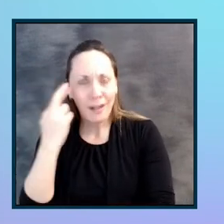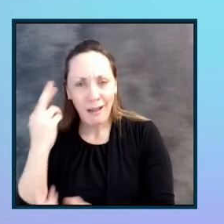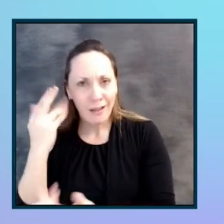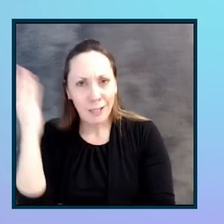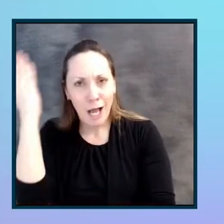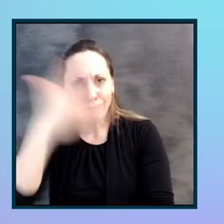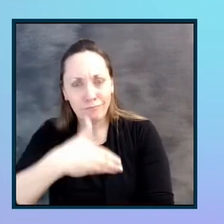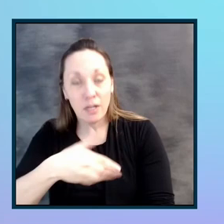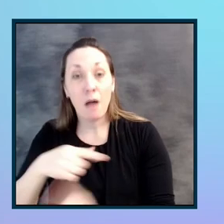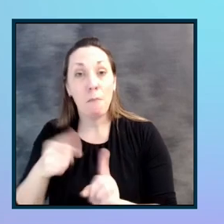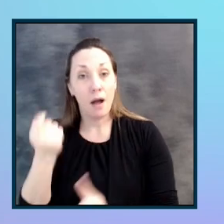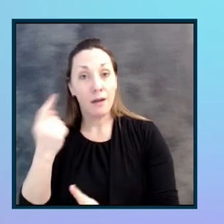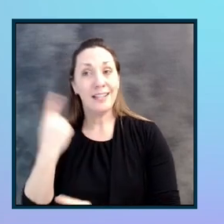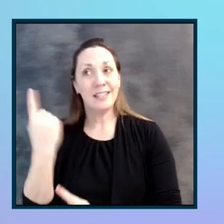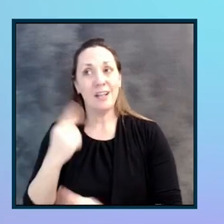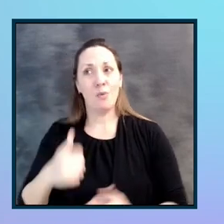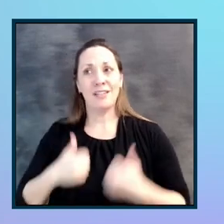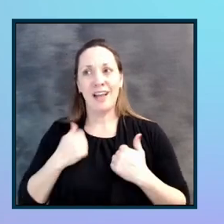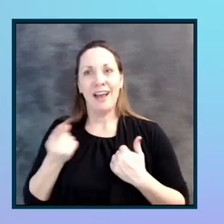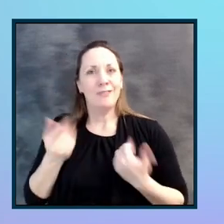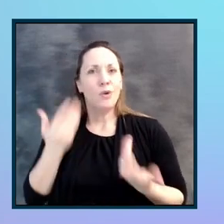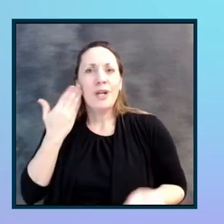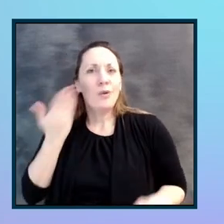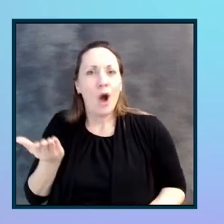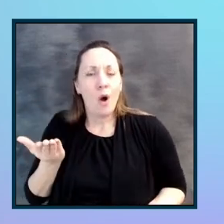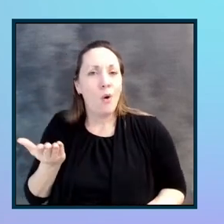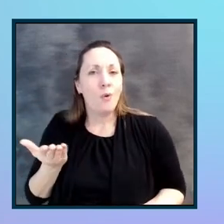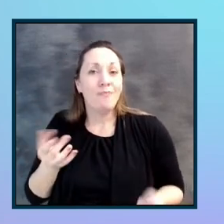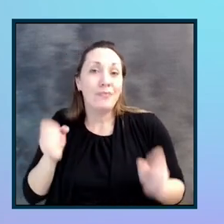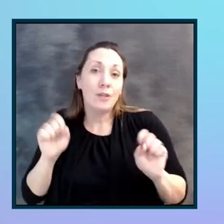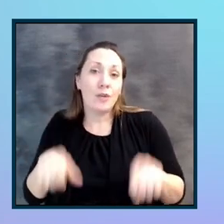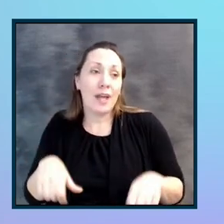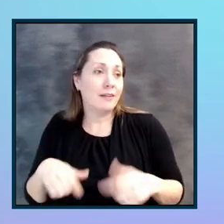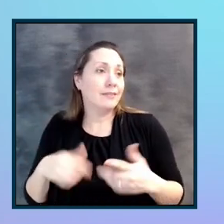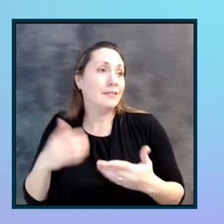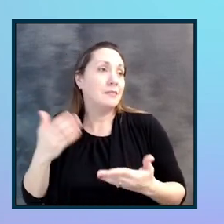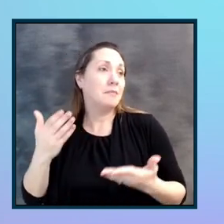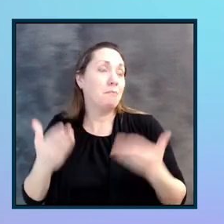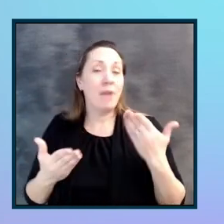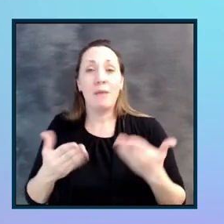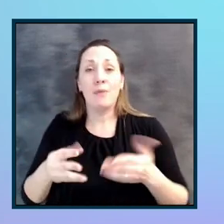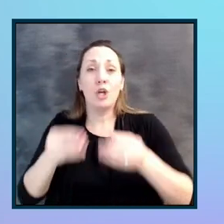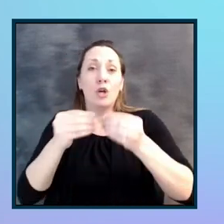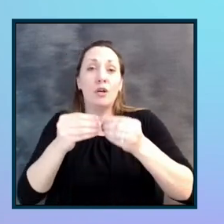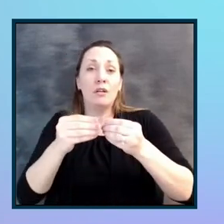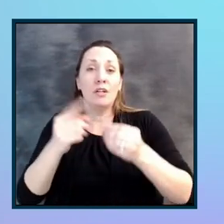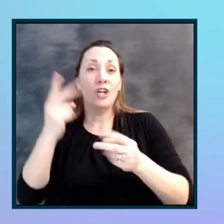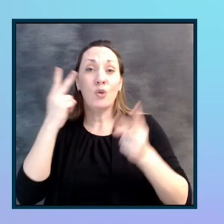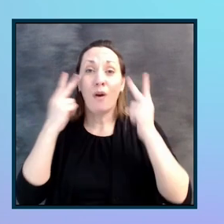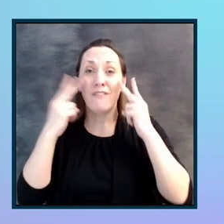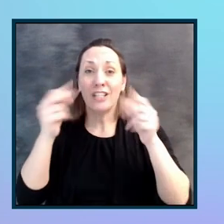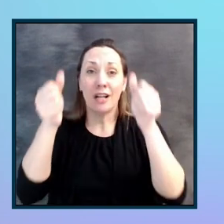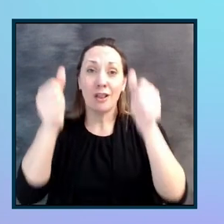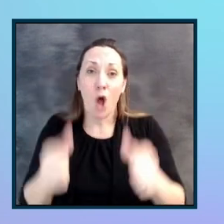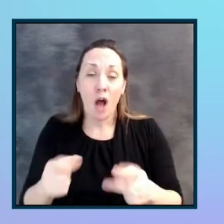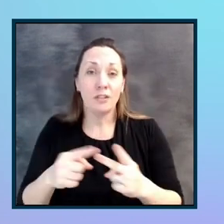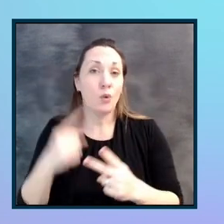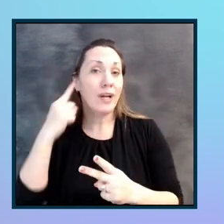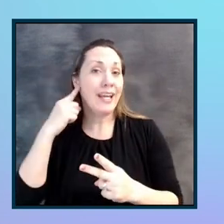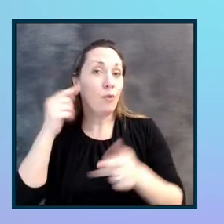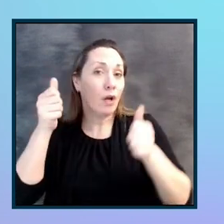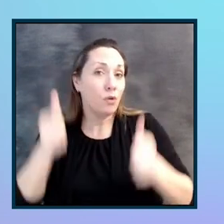in someone's life, we don't know, but you can, you know, may end up losing your vision, losing your hearing or whatever